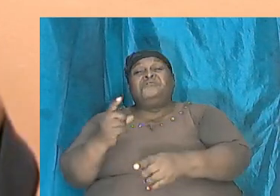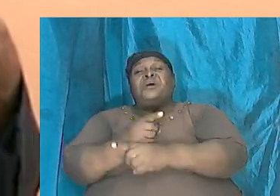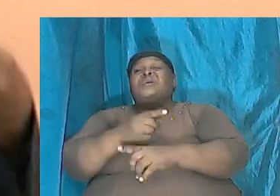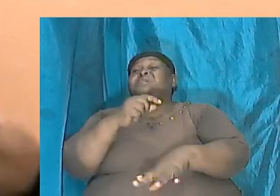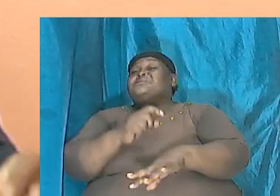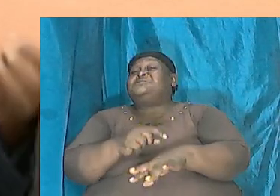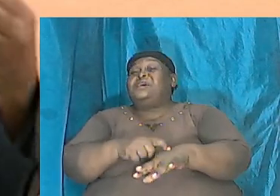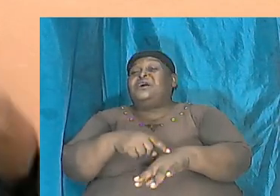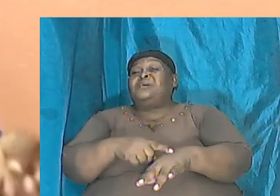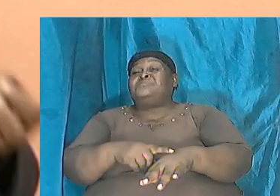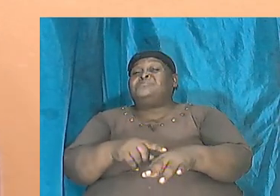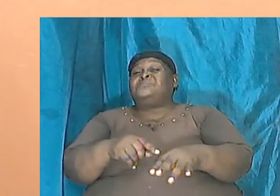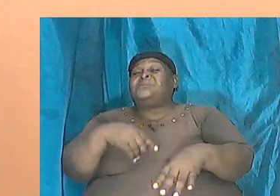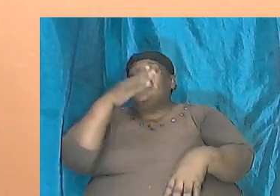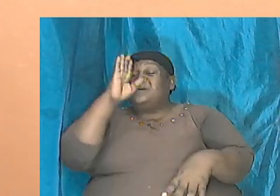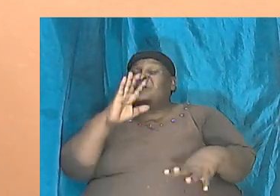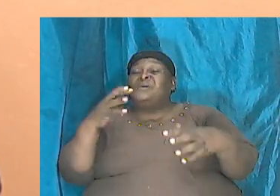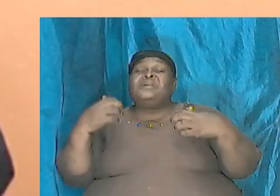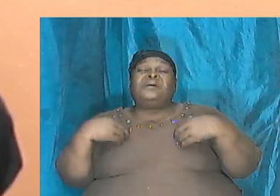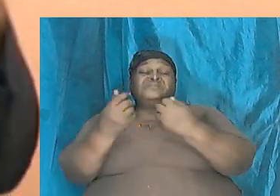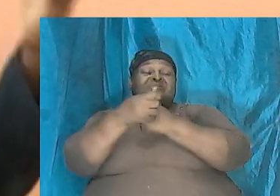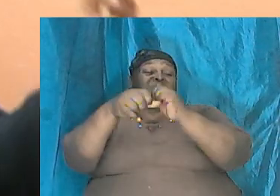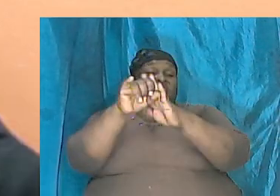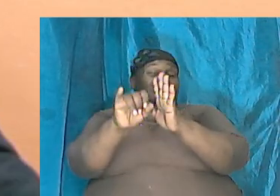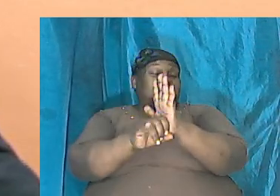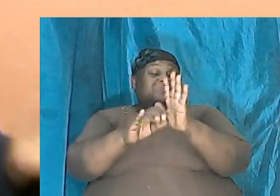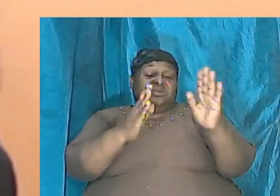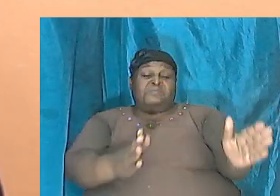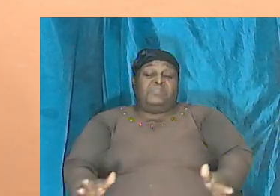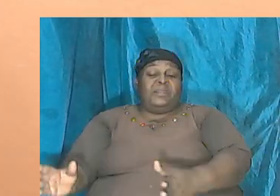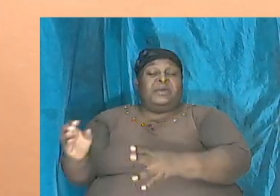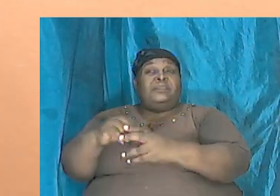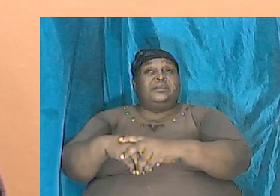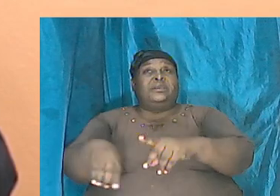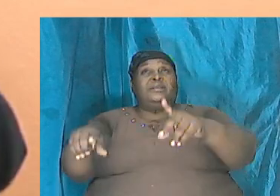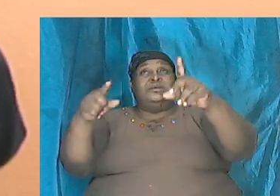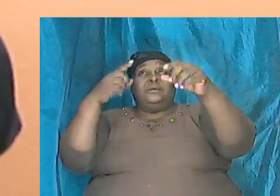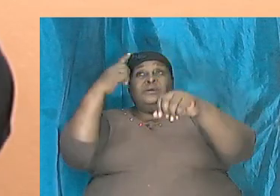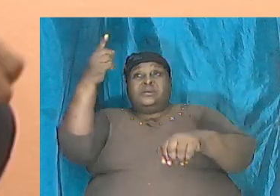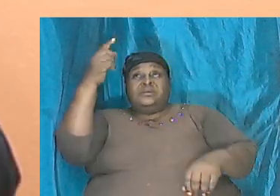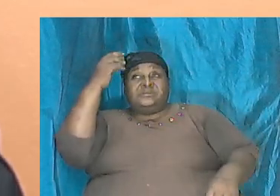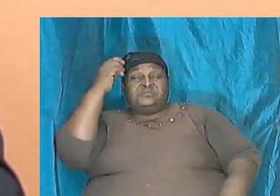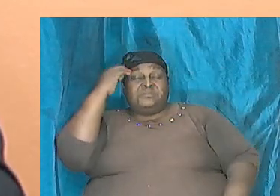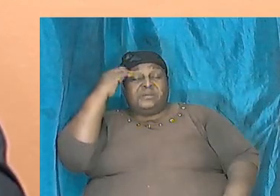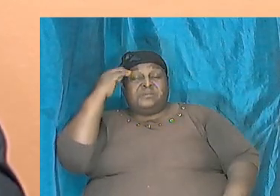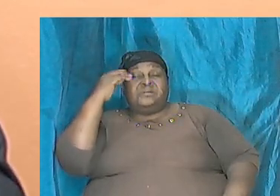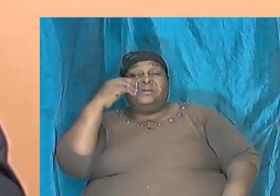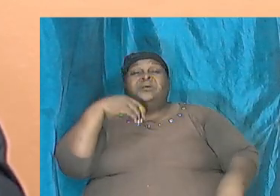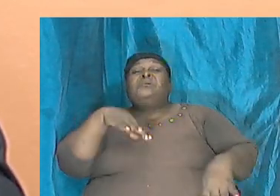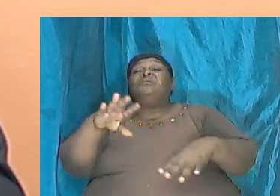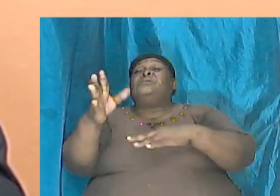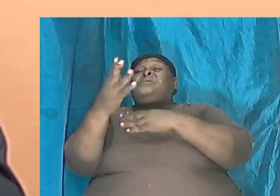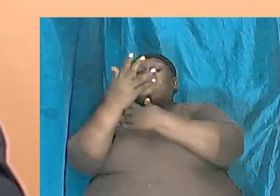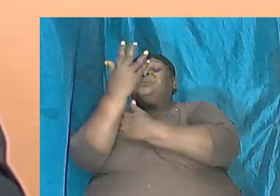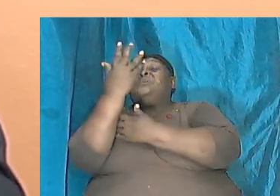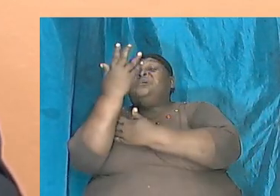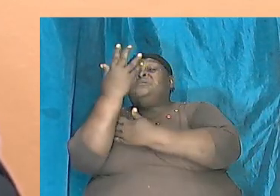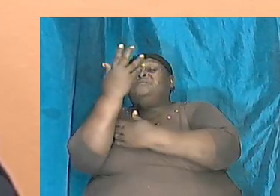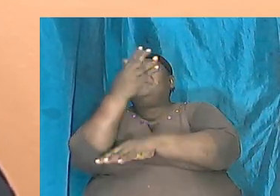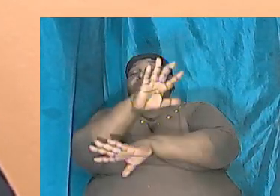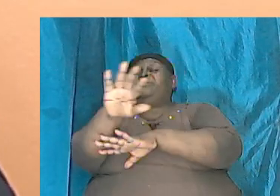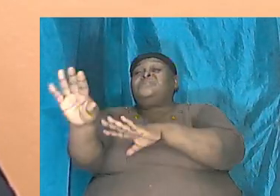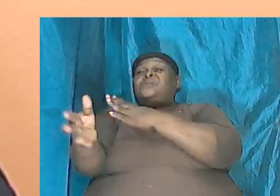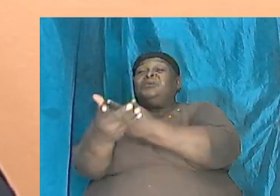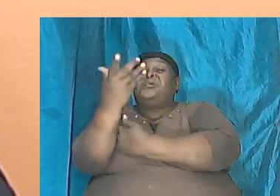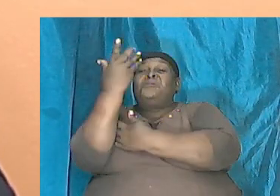he had the salvation plan in his mind. And so in the evening and the morning, as we said, when he did his creation, it was similar in